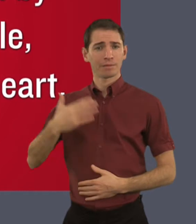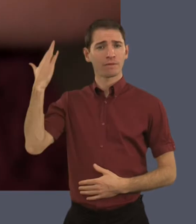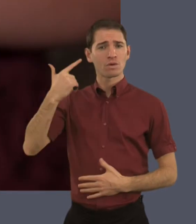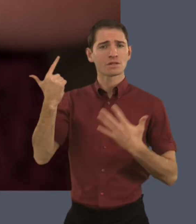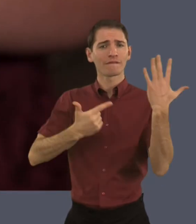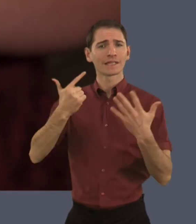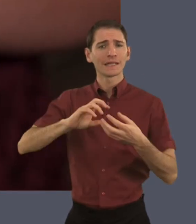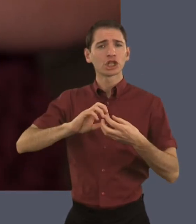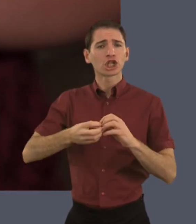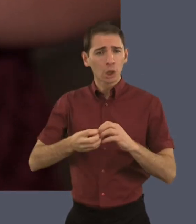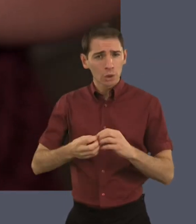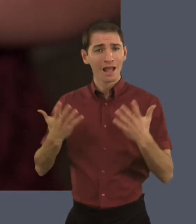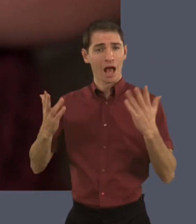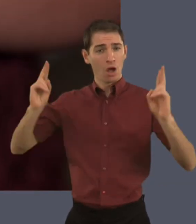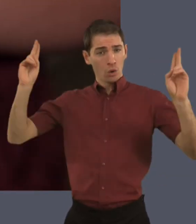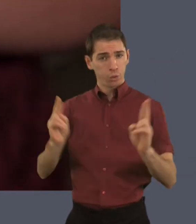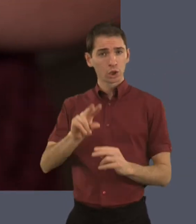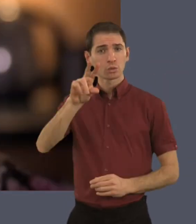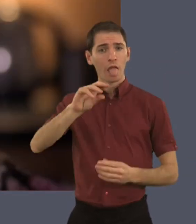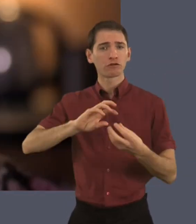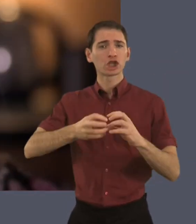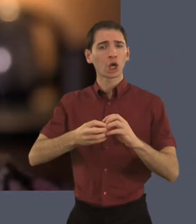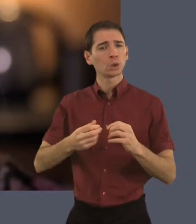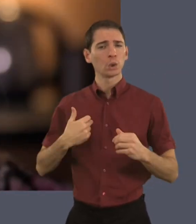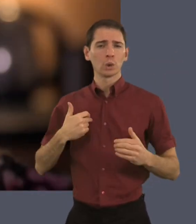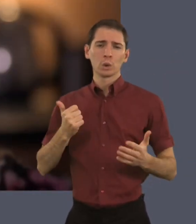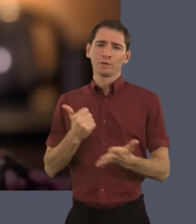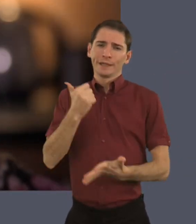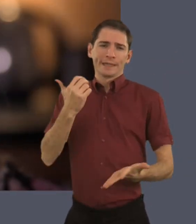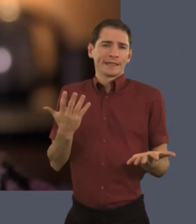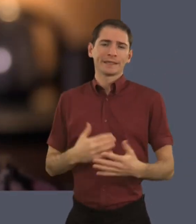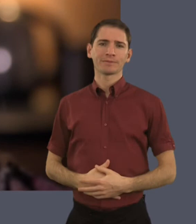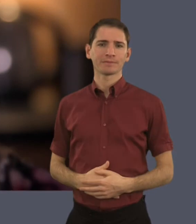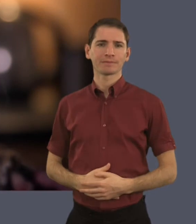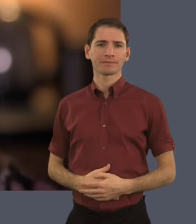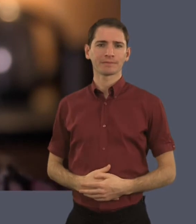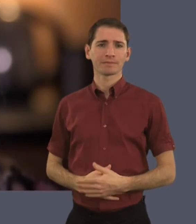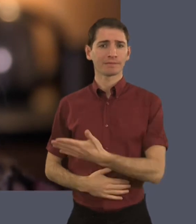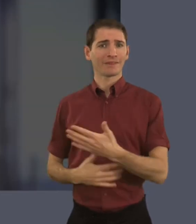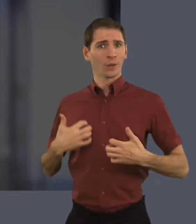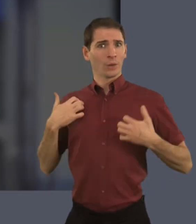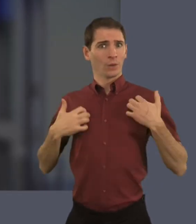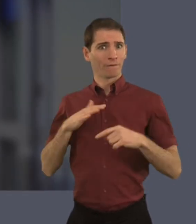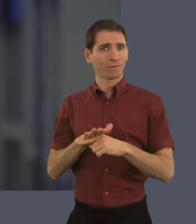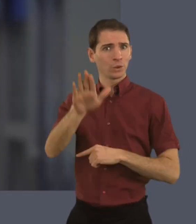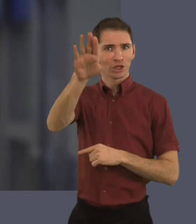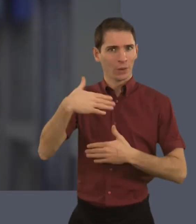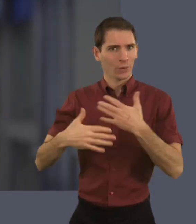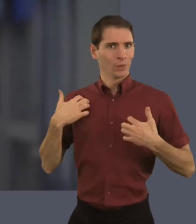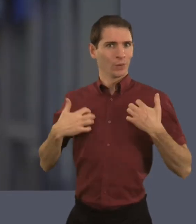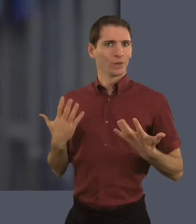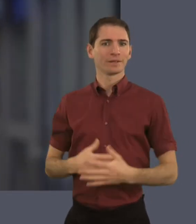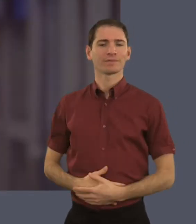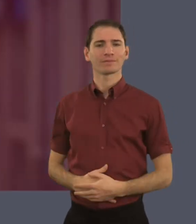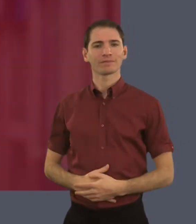I was 17 stone 2 and now I am 12 stone and I feel absolutely brilliant. Now I actually